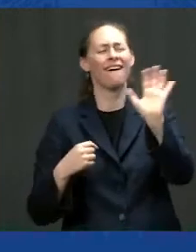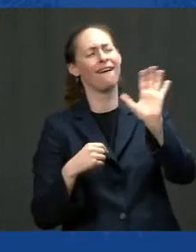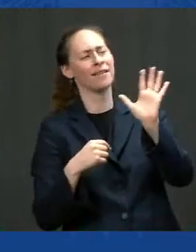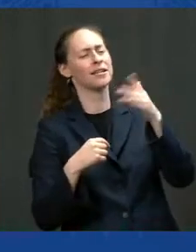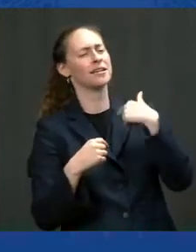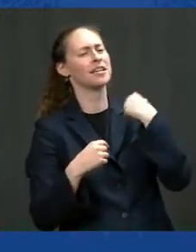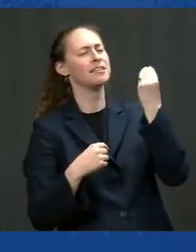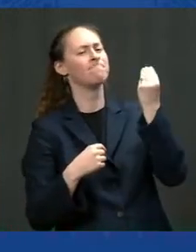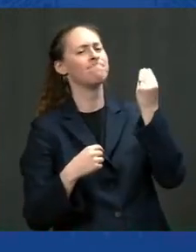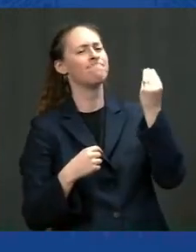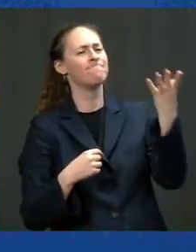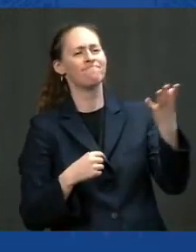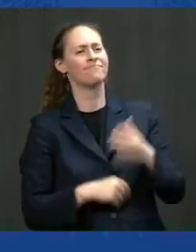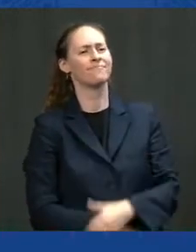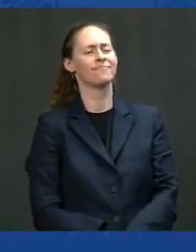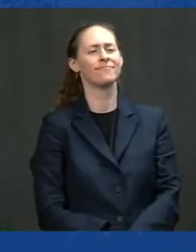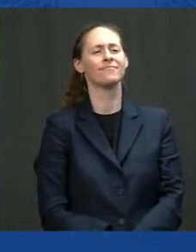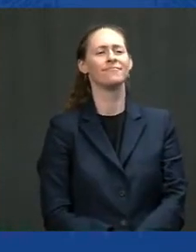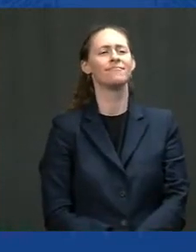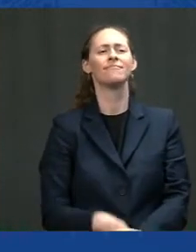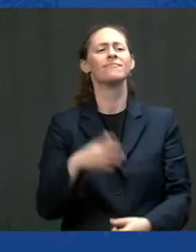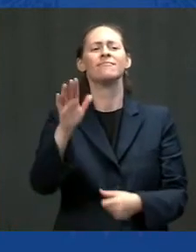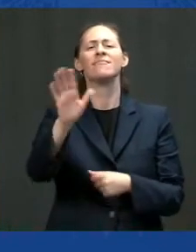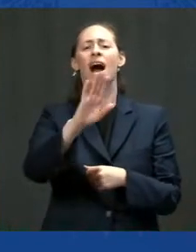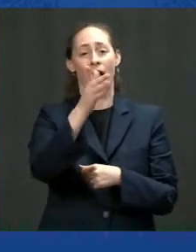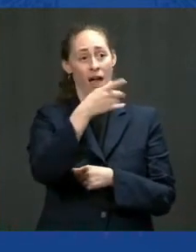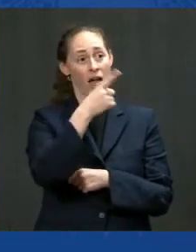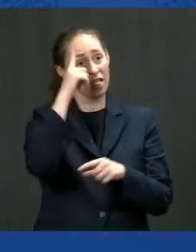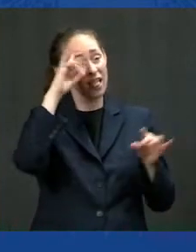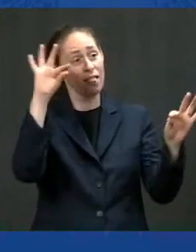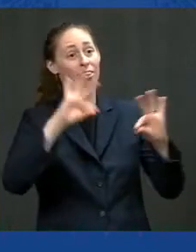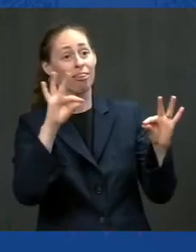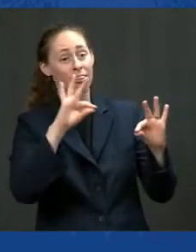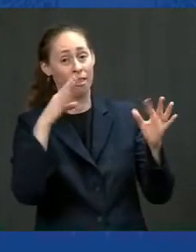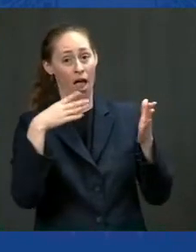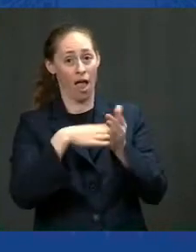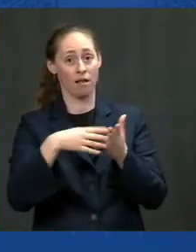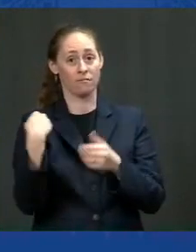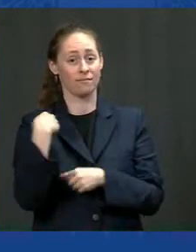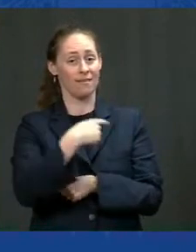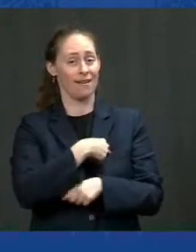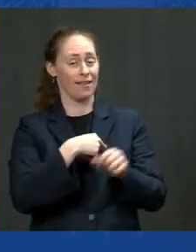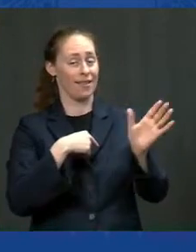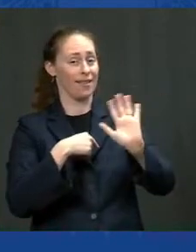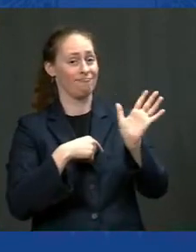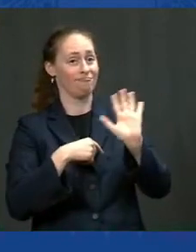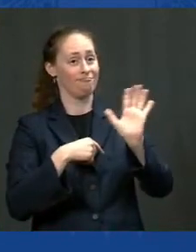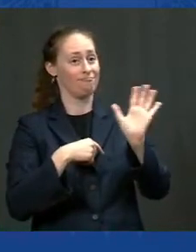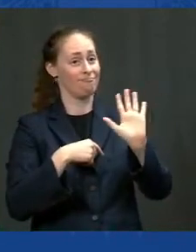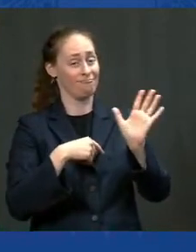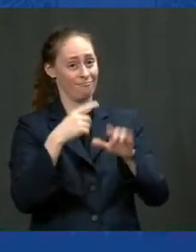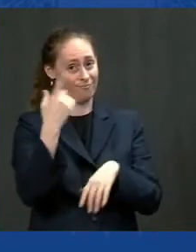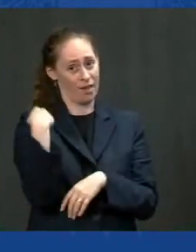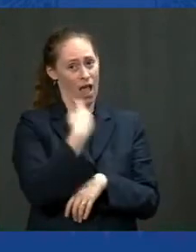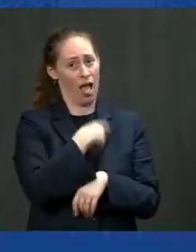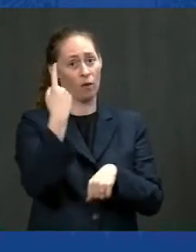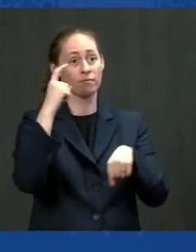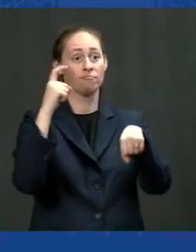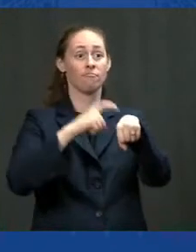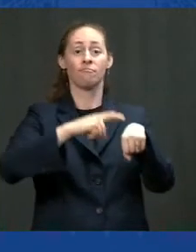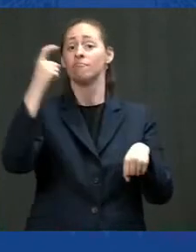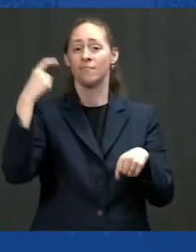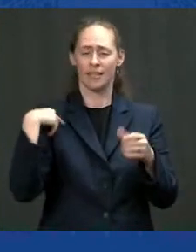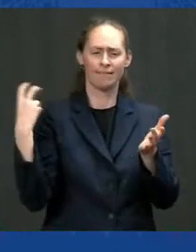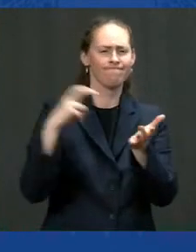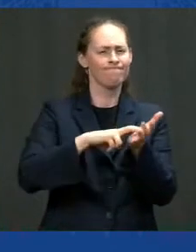It's never, ever, ever been a good bet to bet against America. We never fail when we decide we're going to do something. So today,